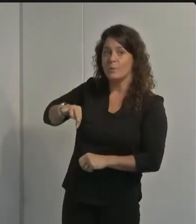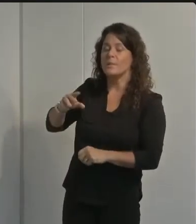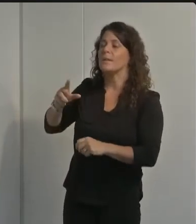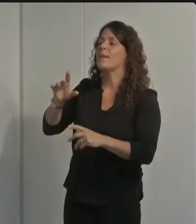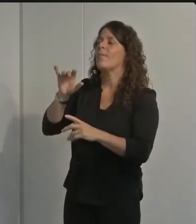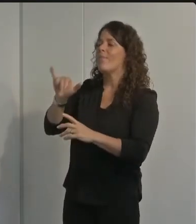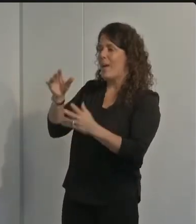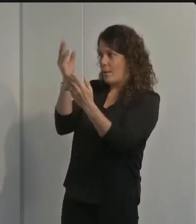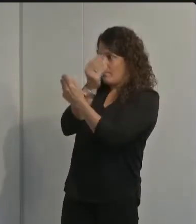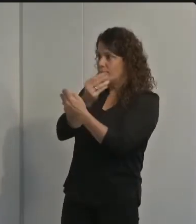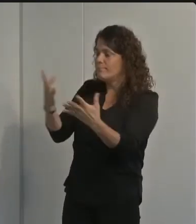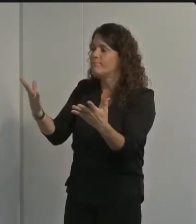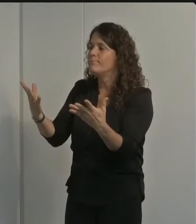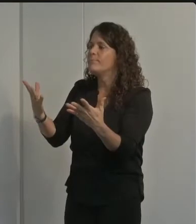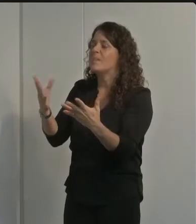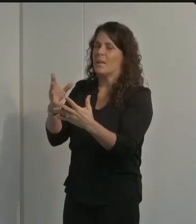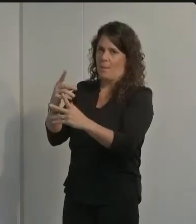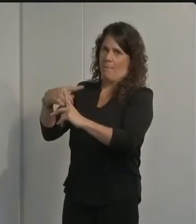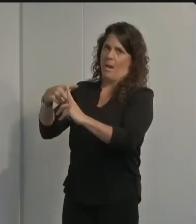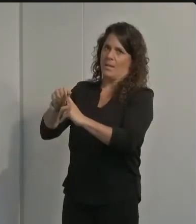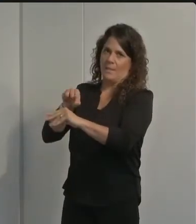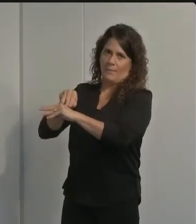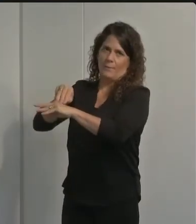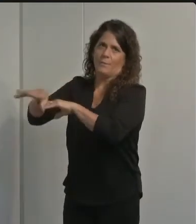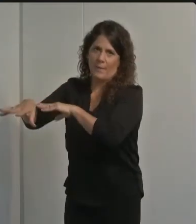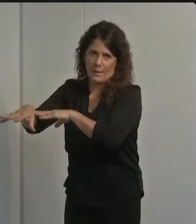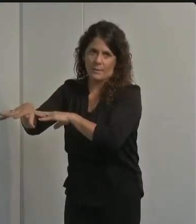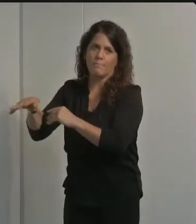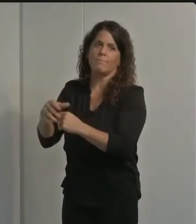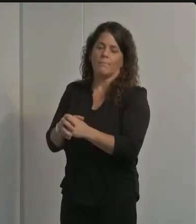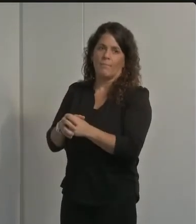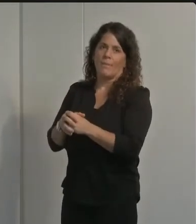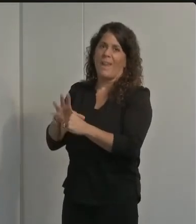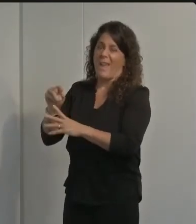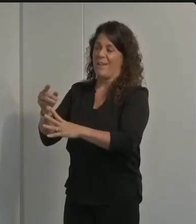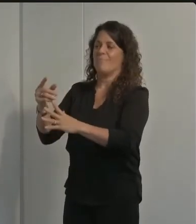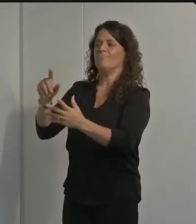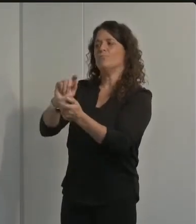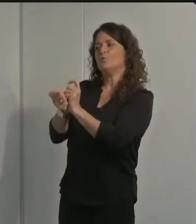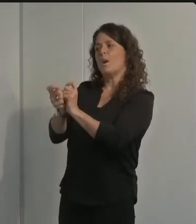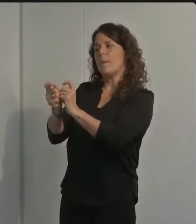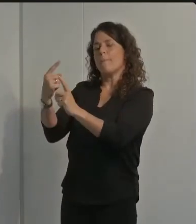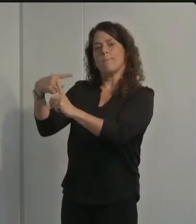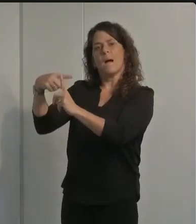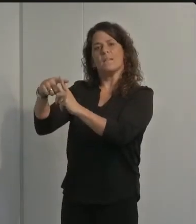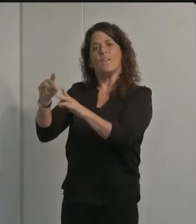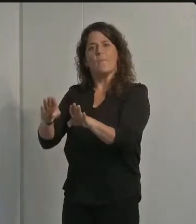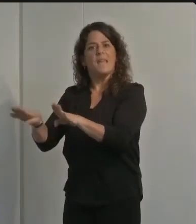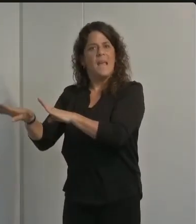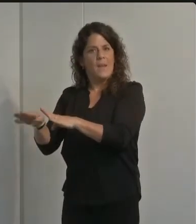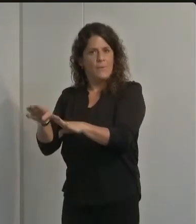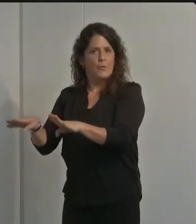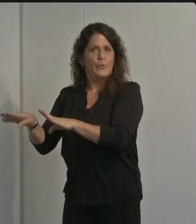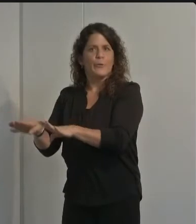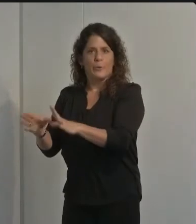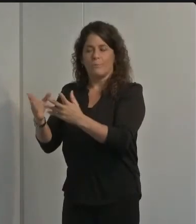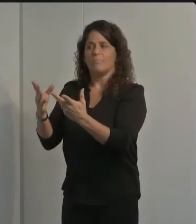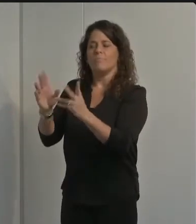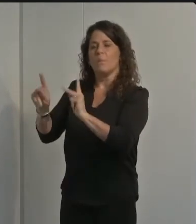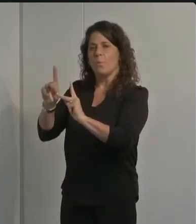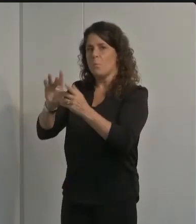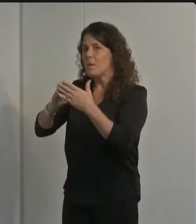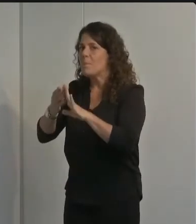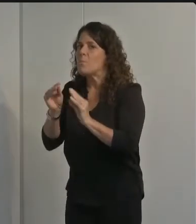positive effect on changing behavior from other students and residents of isla vista who are i think taking things more seriously